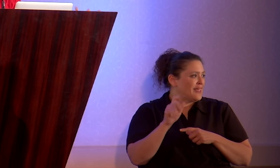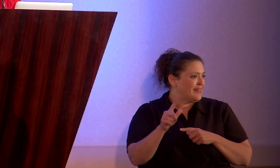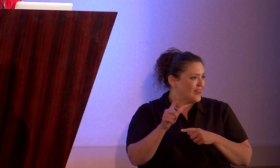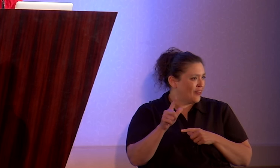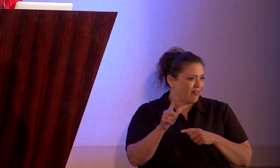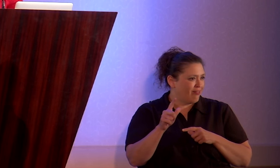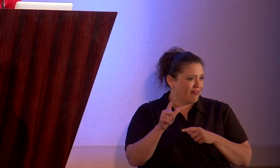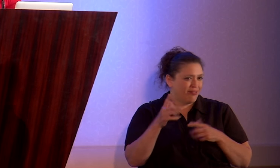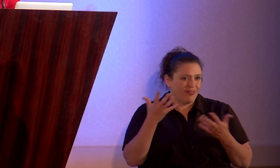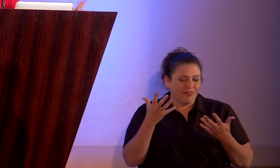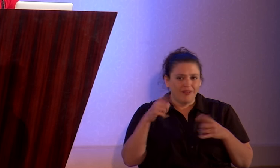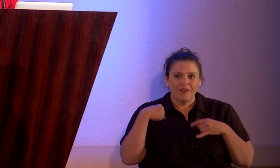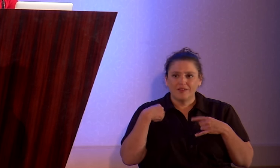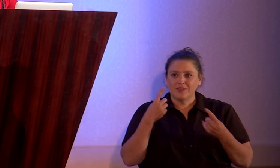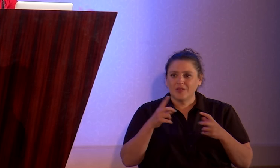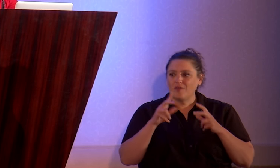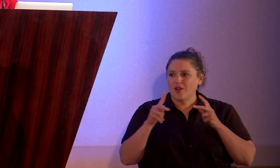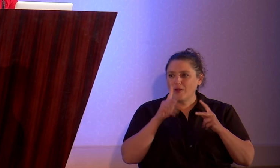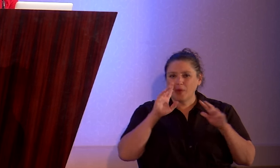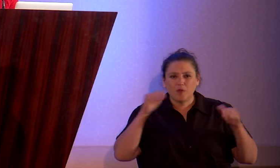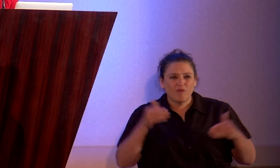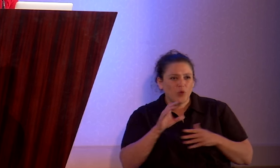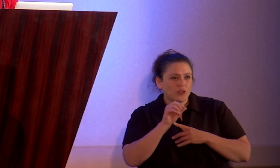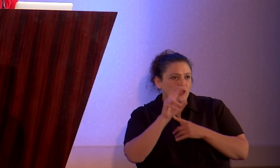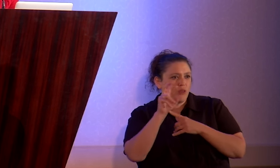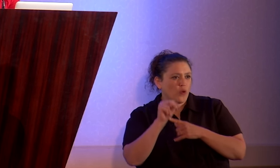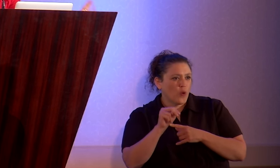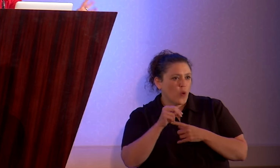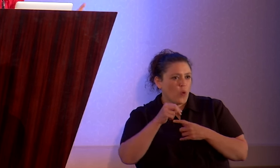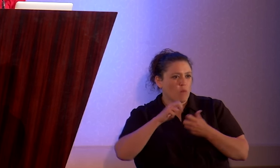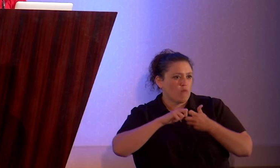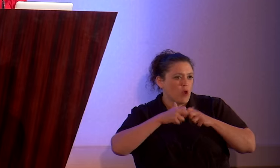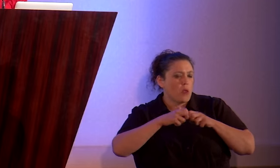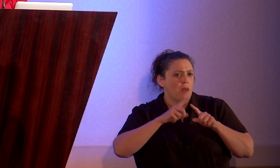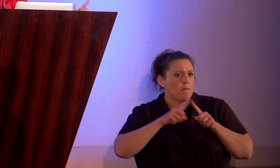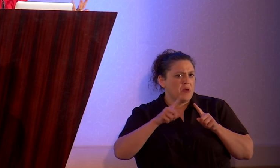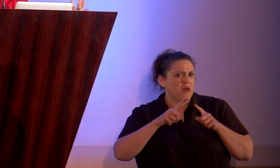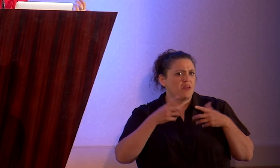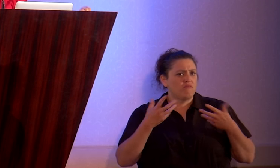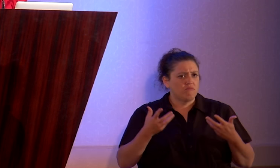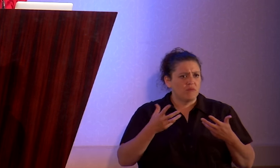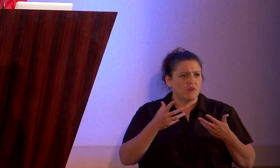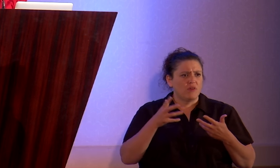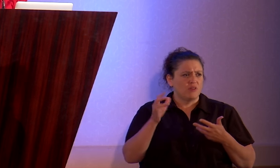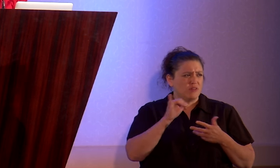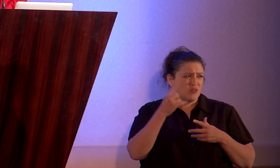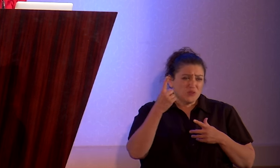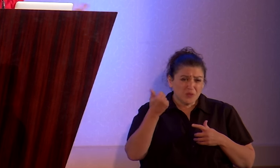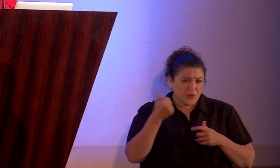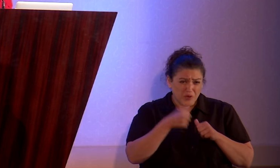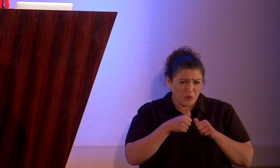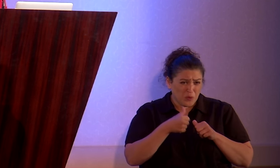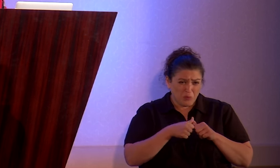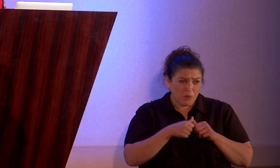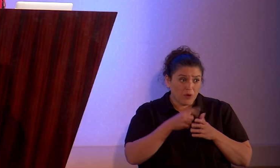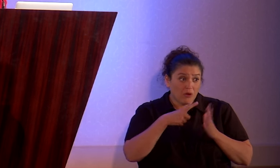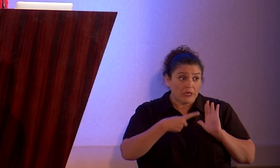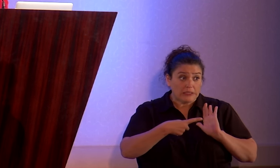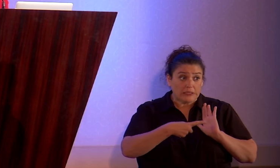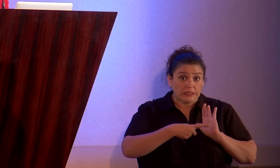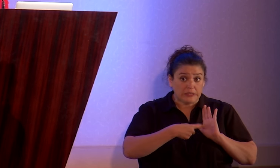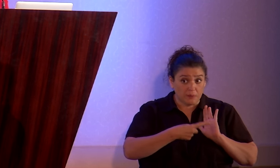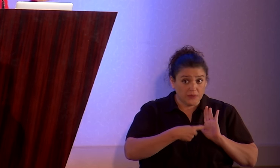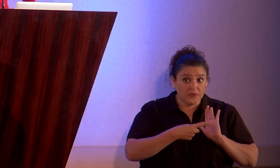I mean, so far I've mostly been focusing here on the difficulties. But there's a flip side that's really important to remember. Sometimes,